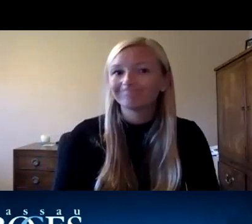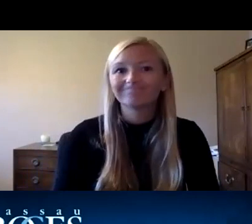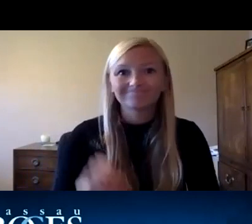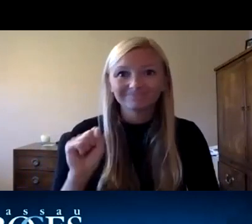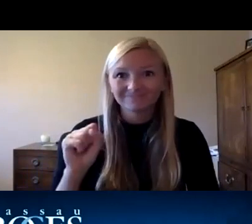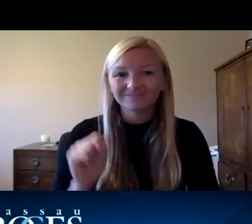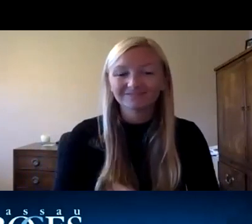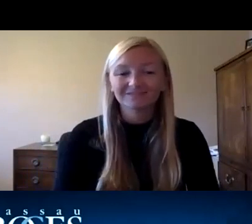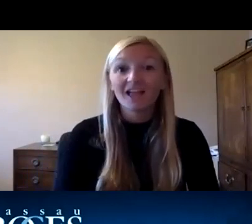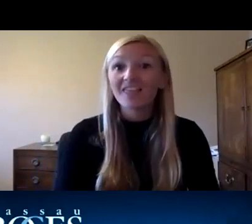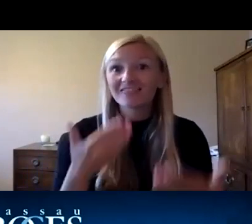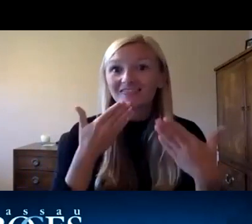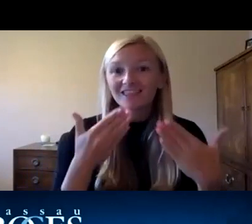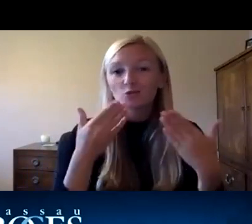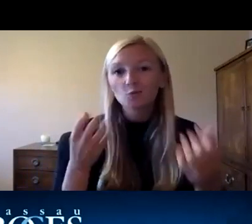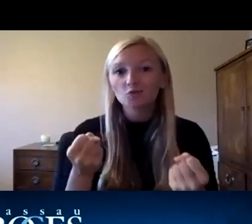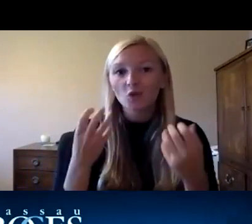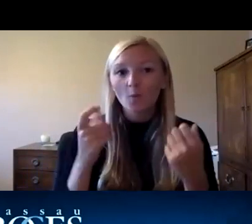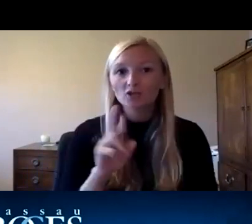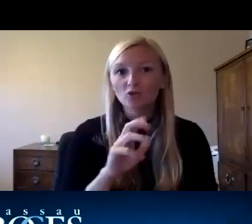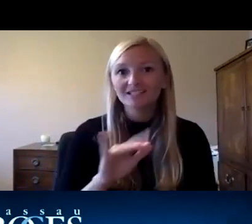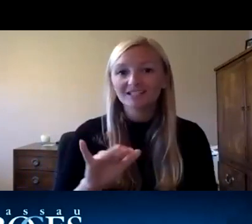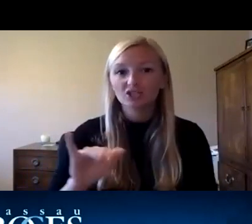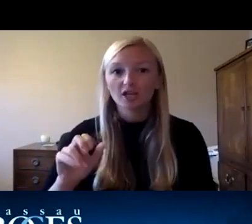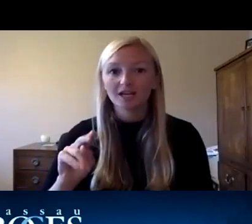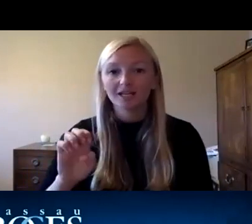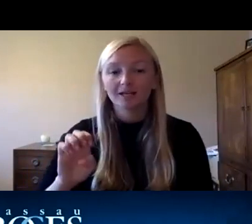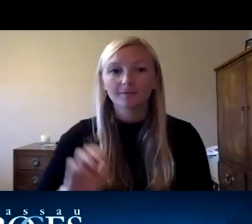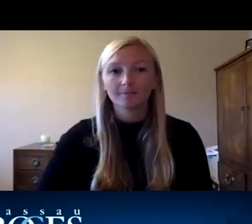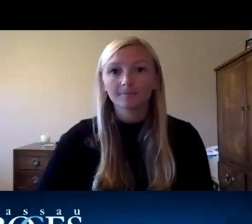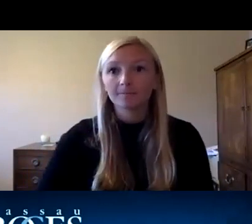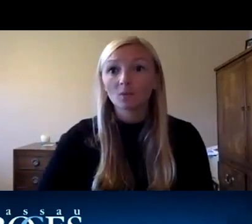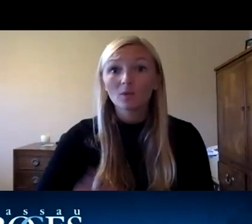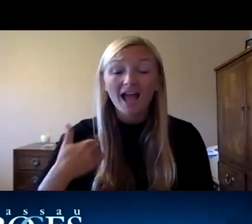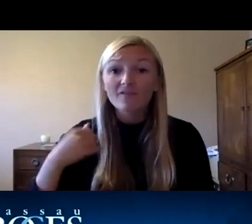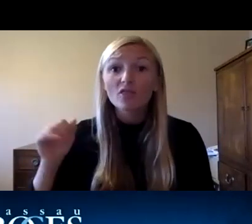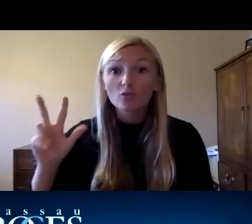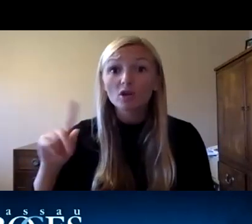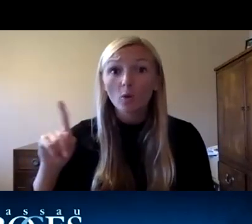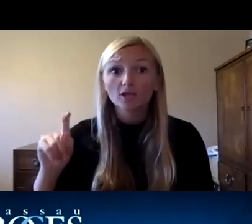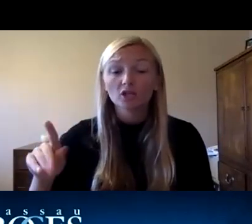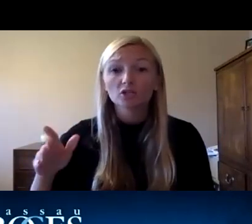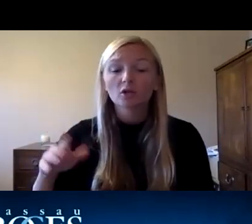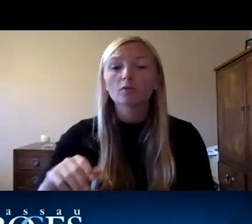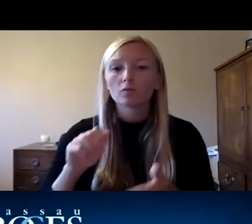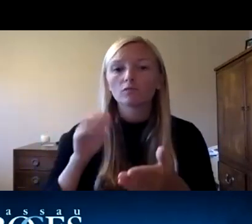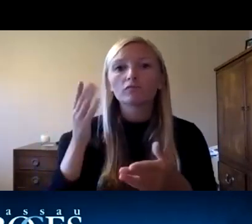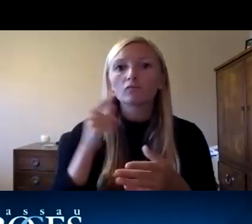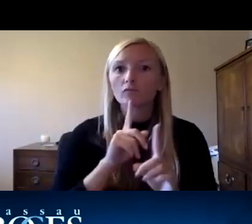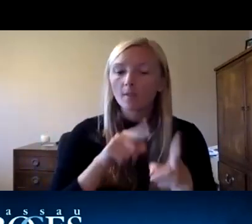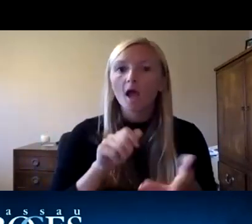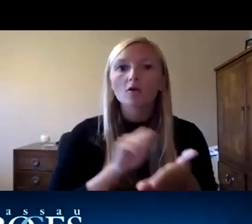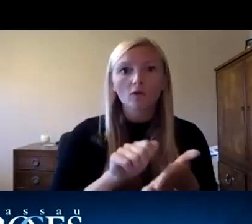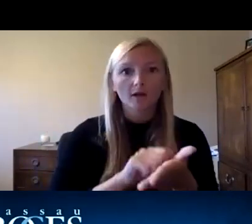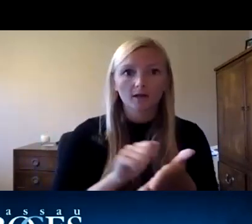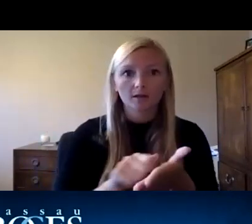yes well thank you so much tracy and janine uh we still have three questions that we will reply in writing like i said before we're